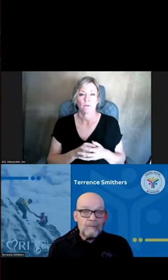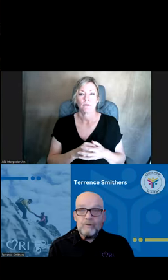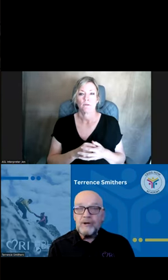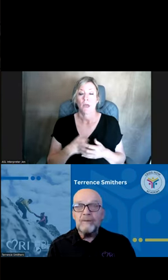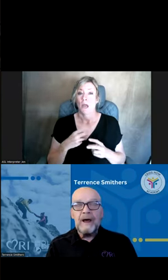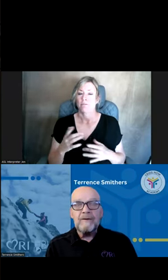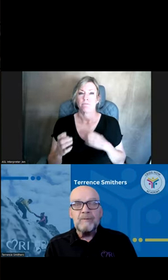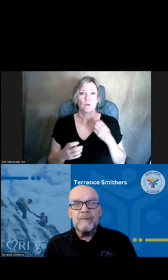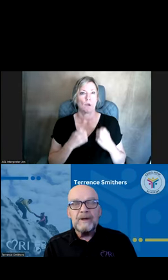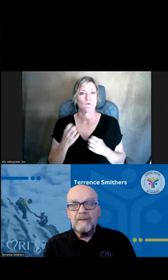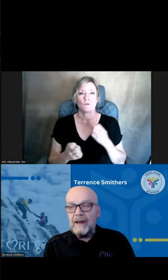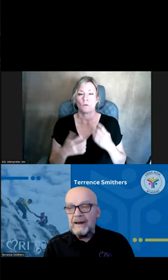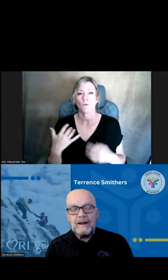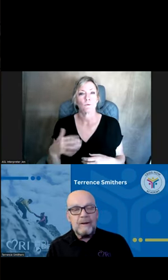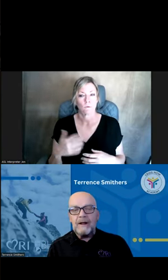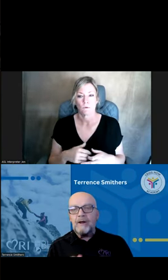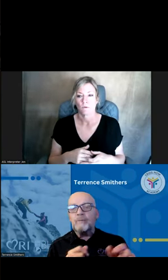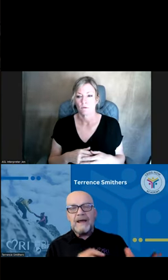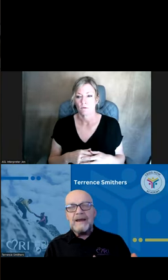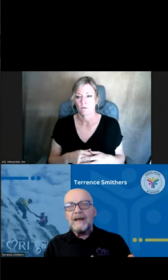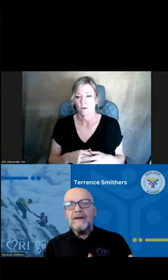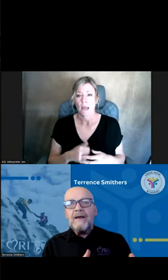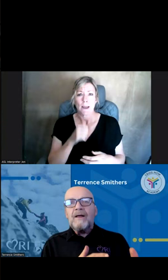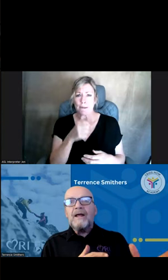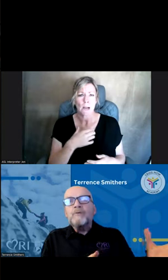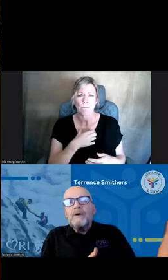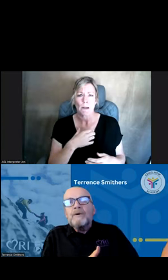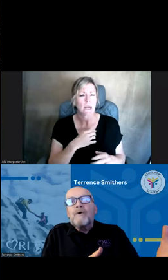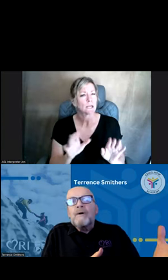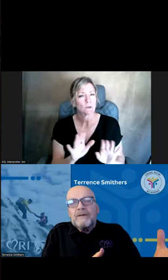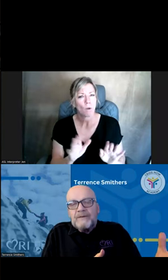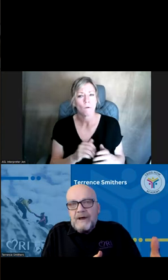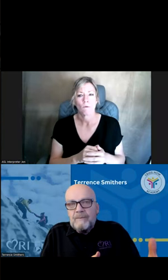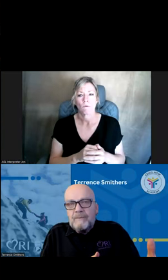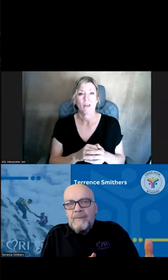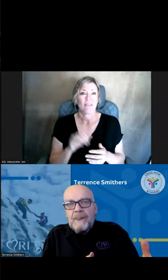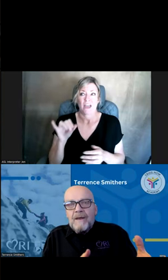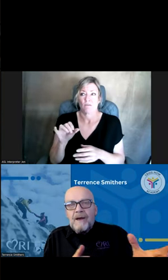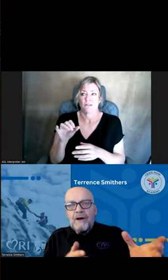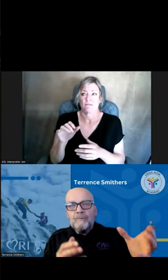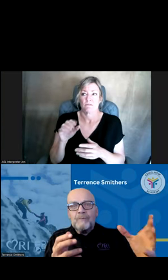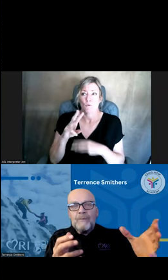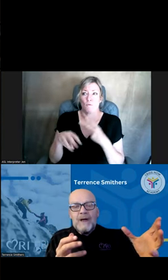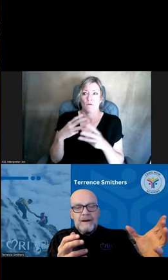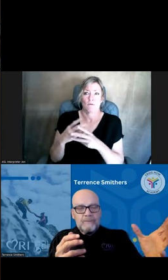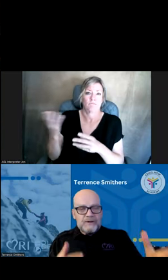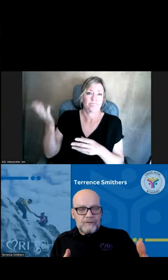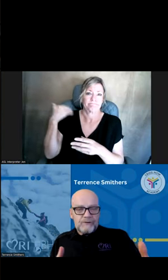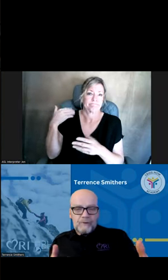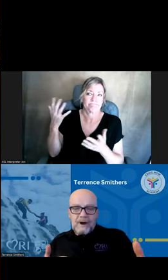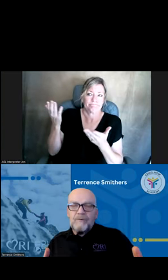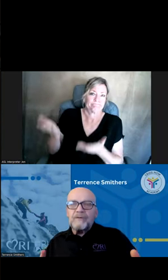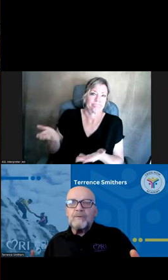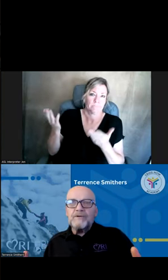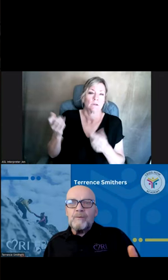get very emotional about it. And I'm not complaining. It's where we were at the time. And I'm just